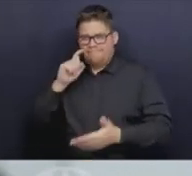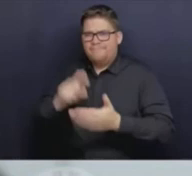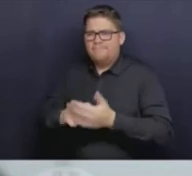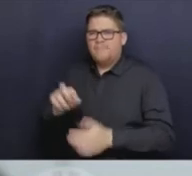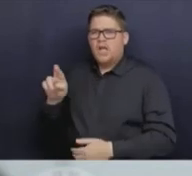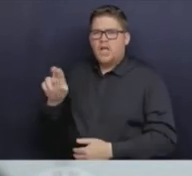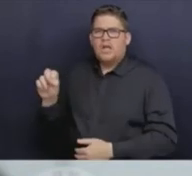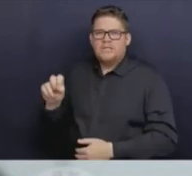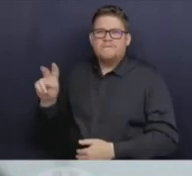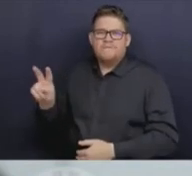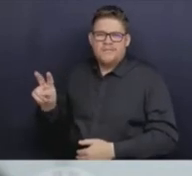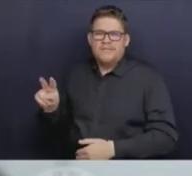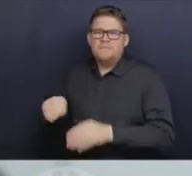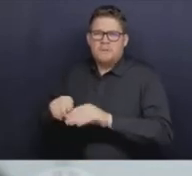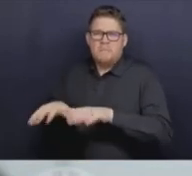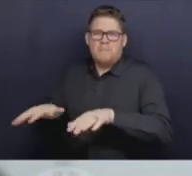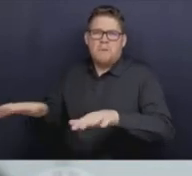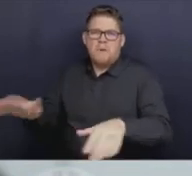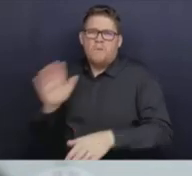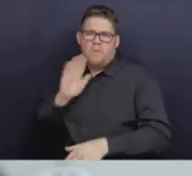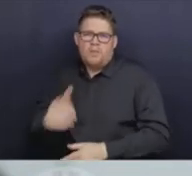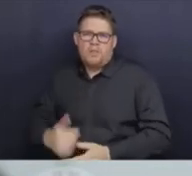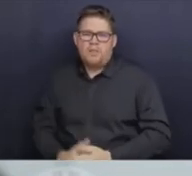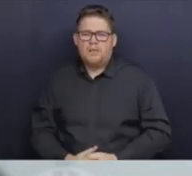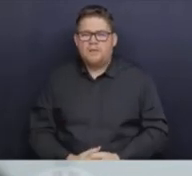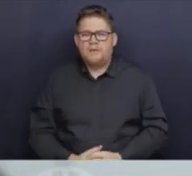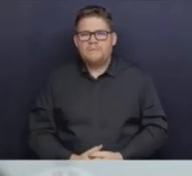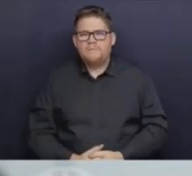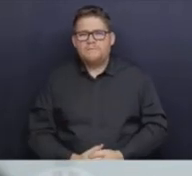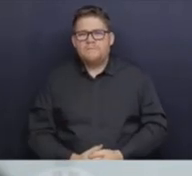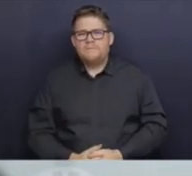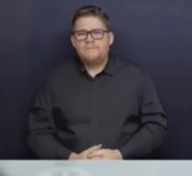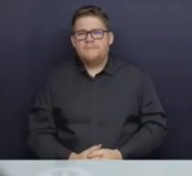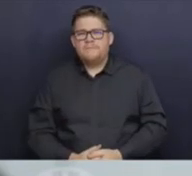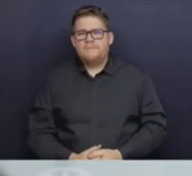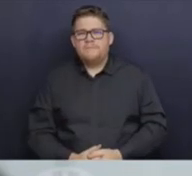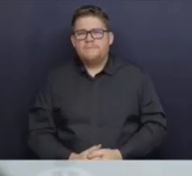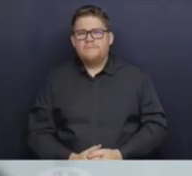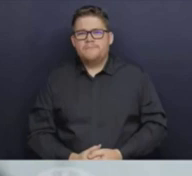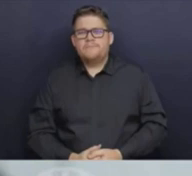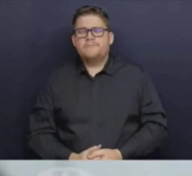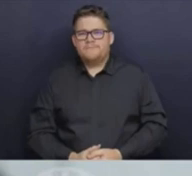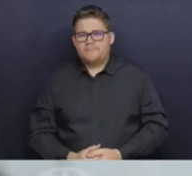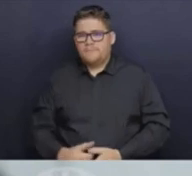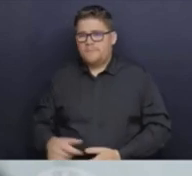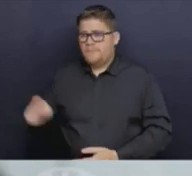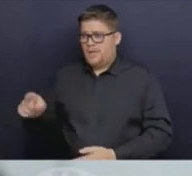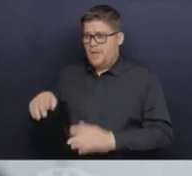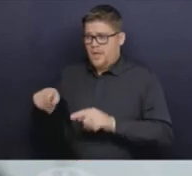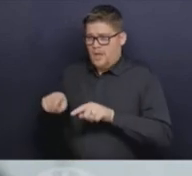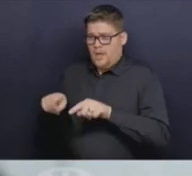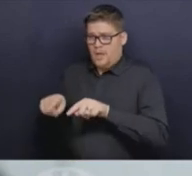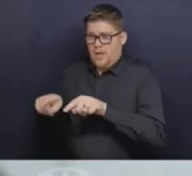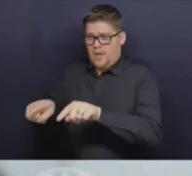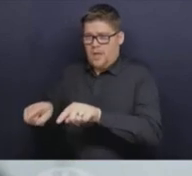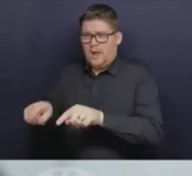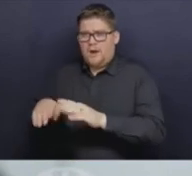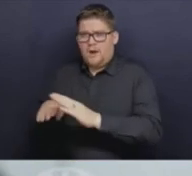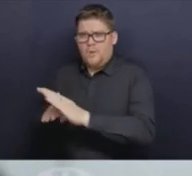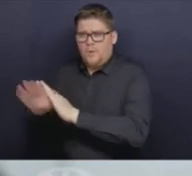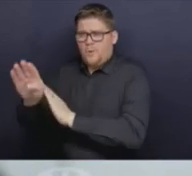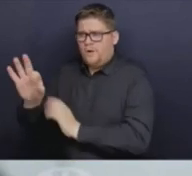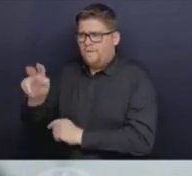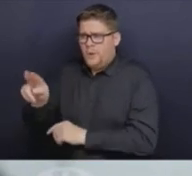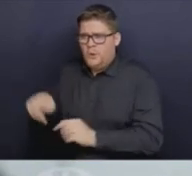around the same time that we were seeing this unusual and dramatic spike in influenza as well. So children who would